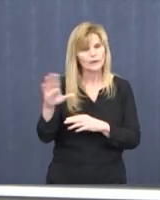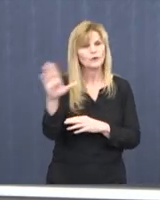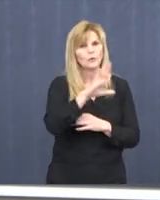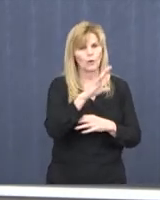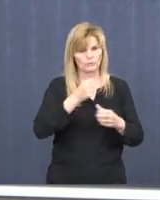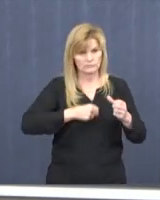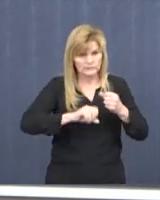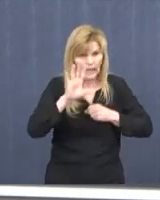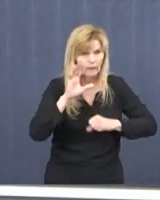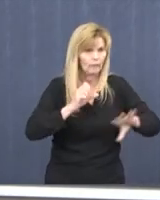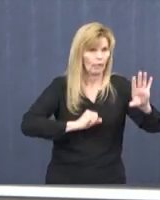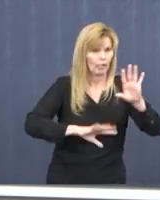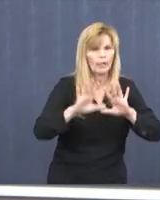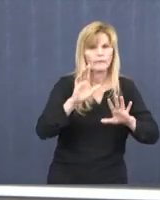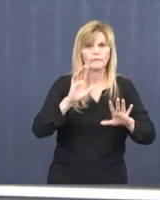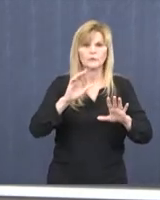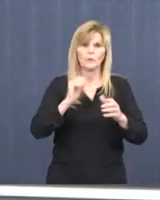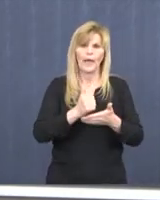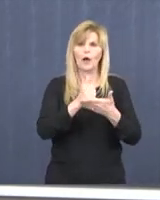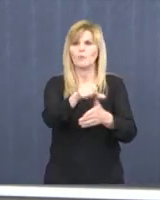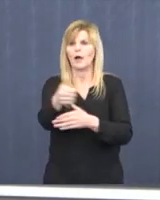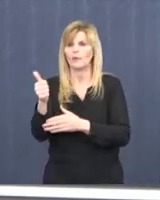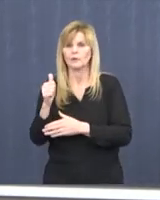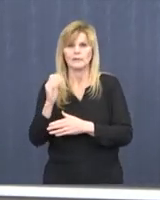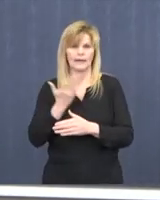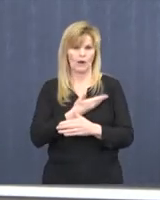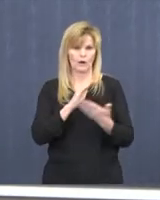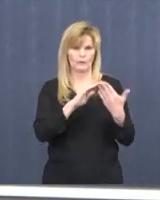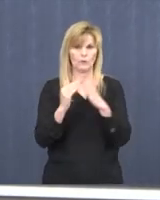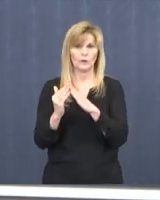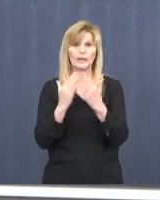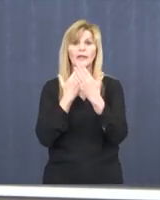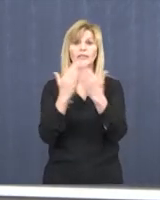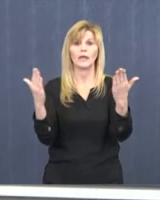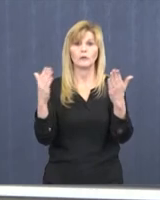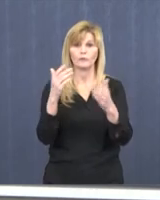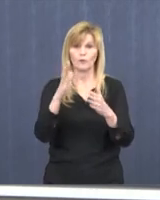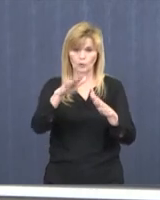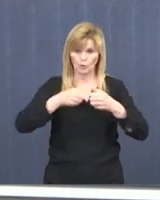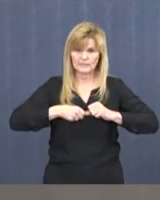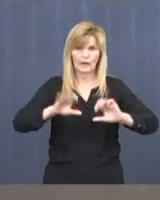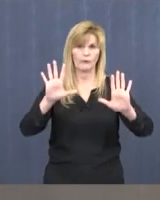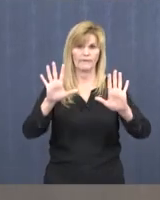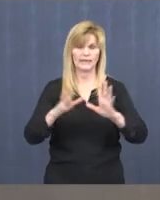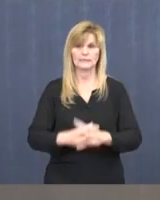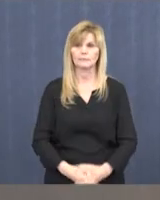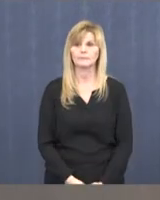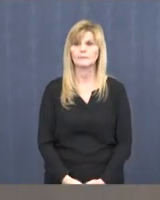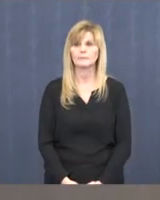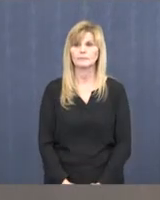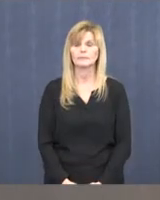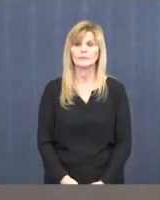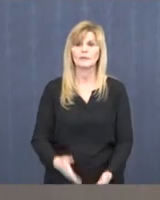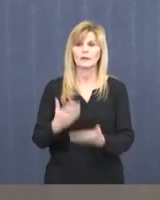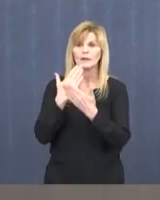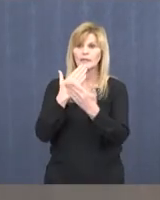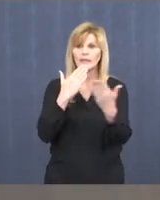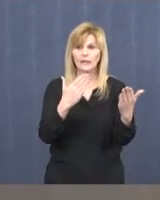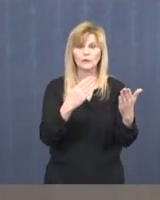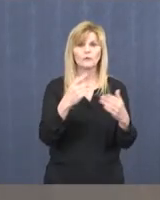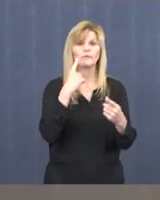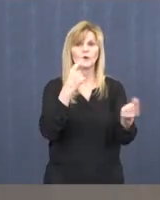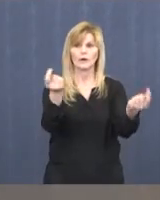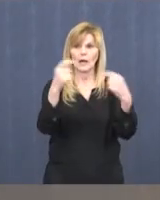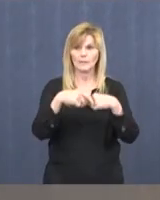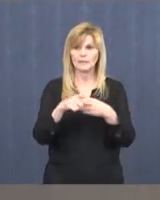everyone is making for the greater good of our community. Thank you. Well, thank you. Well, thank you, panel, for coming in today. We